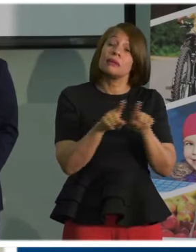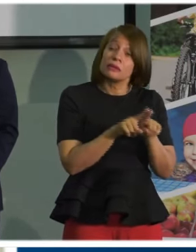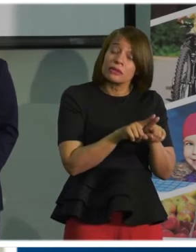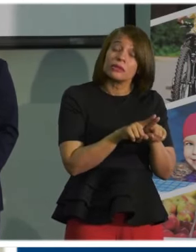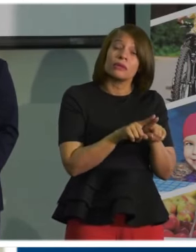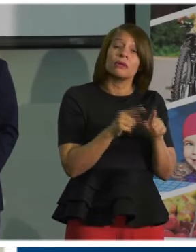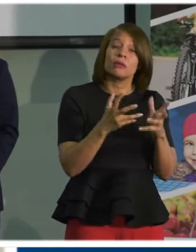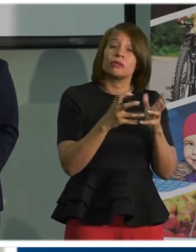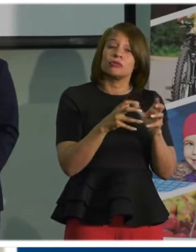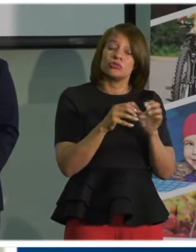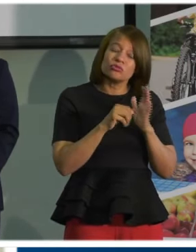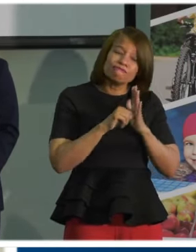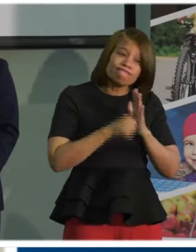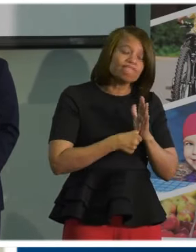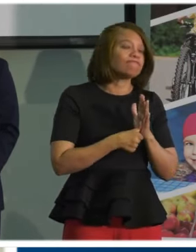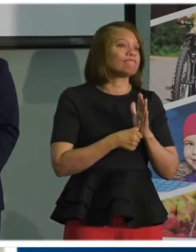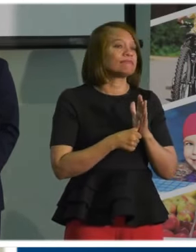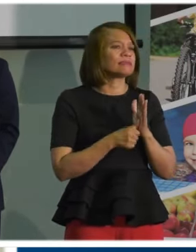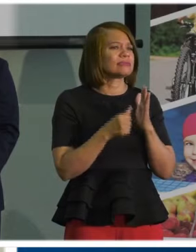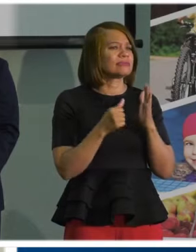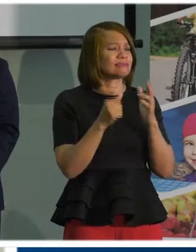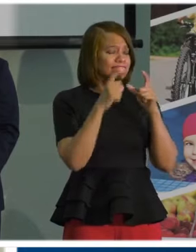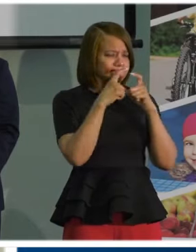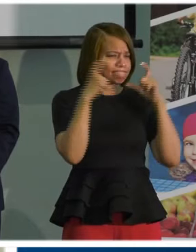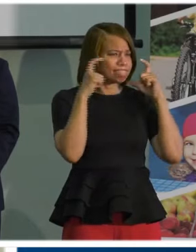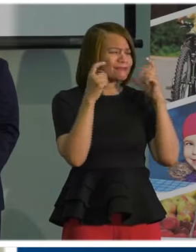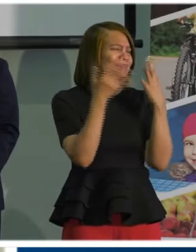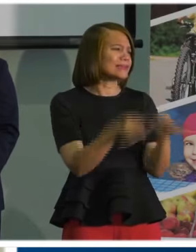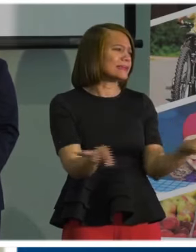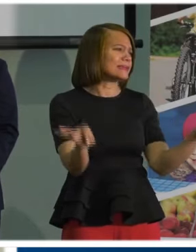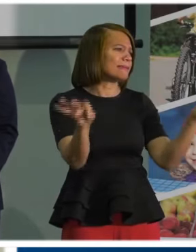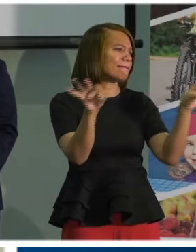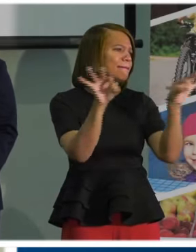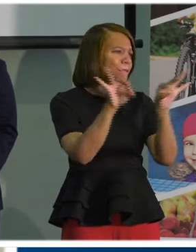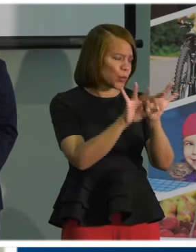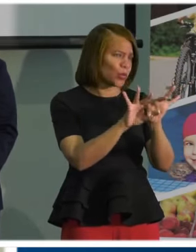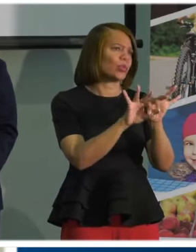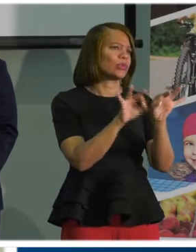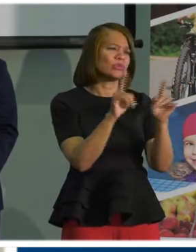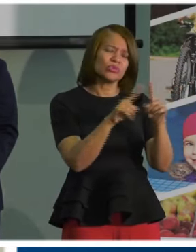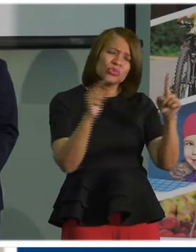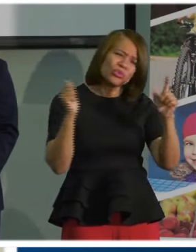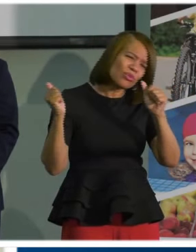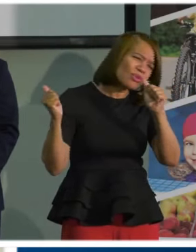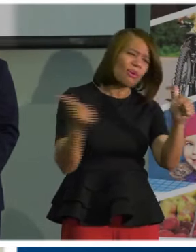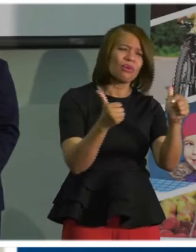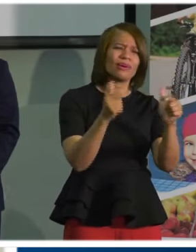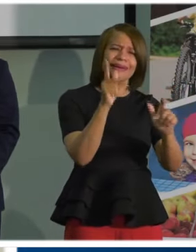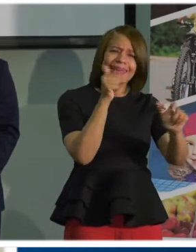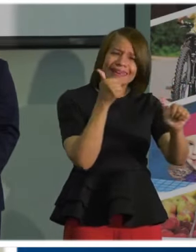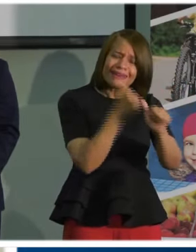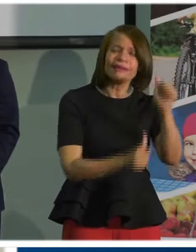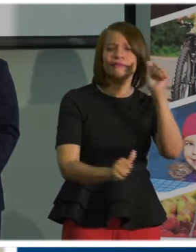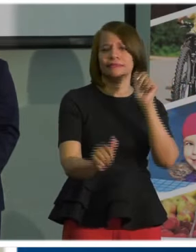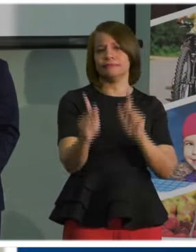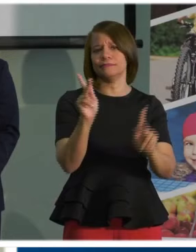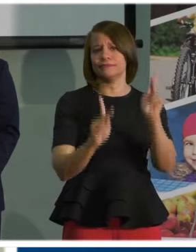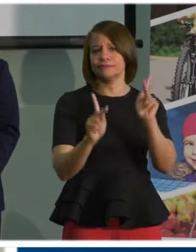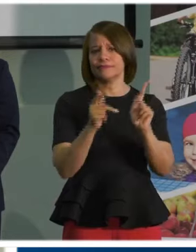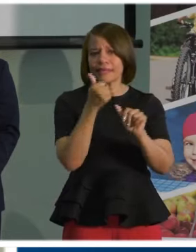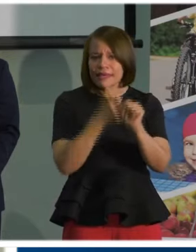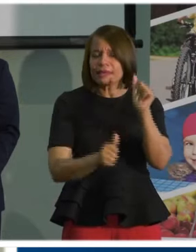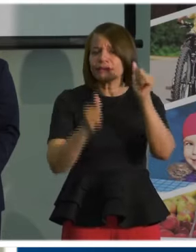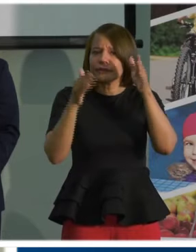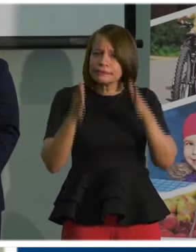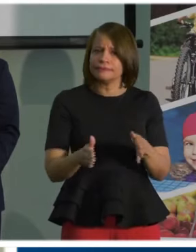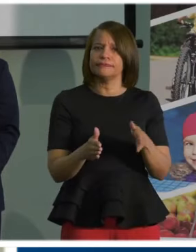participation in wearing face coverings is critically important to every one of us to slow the